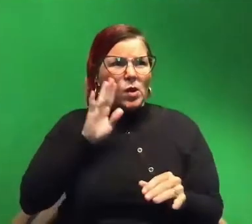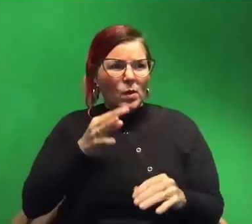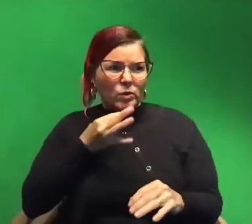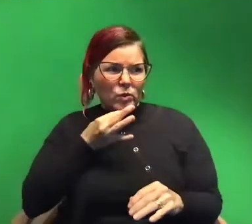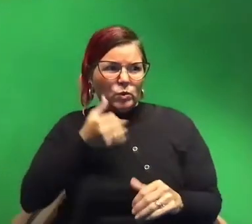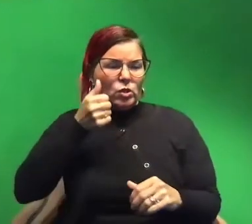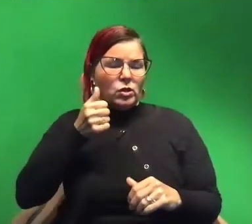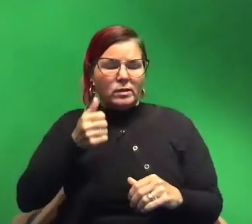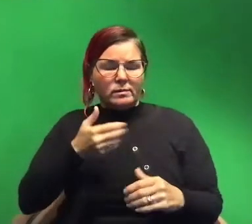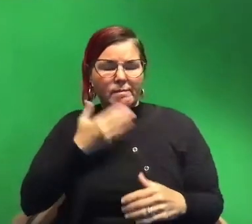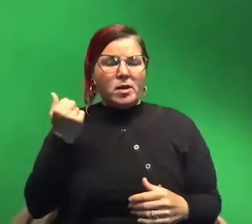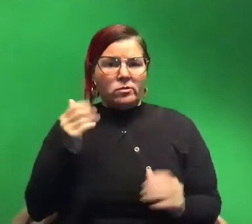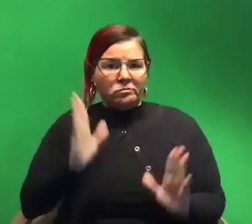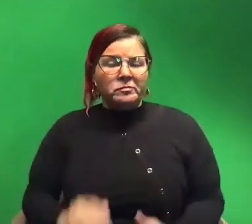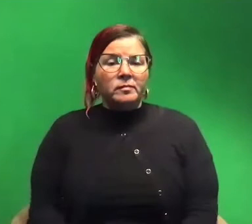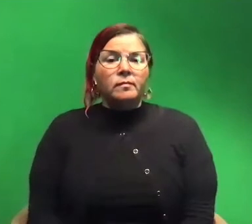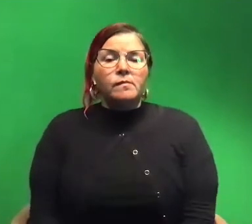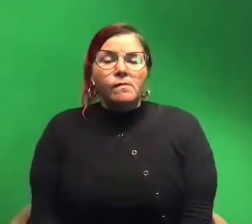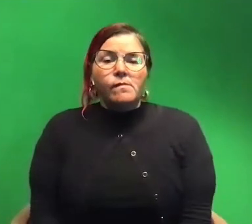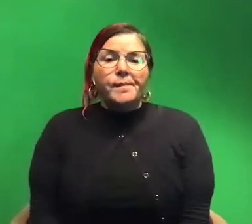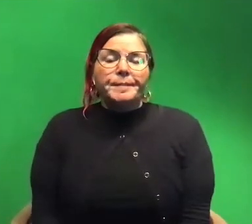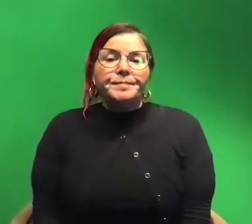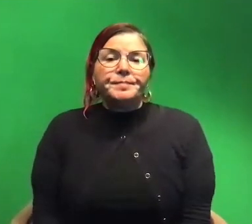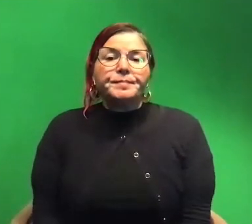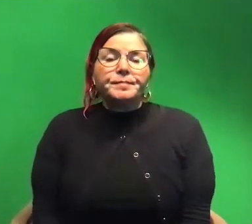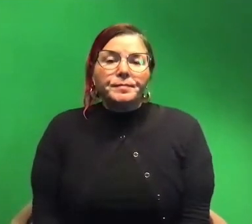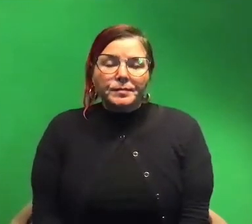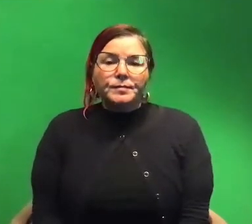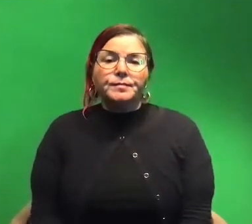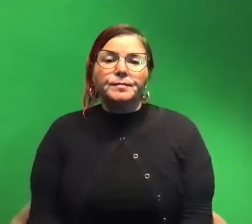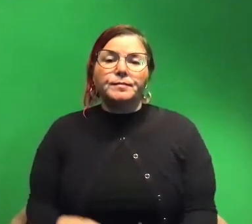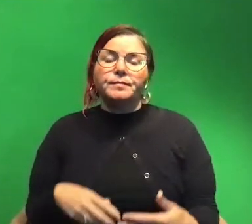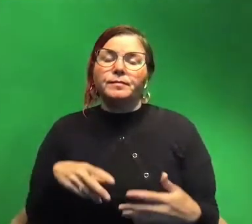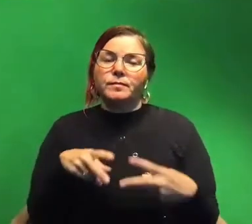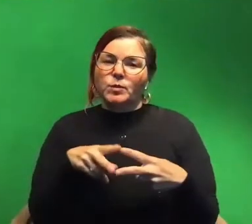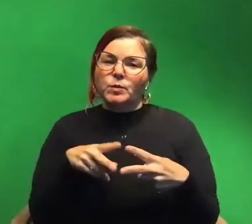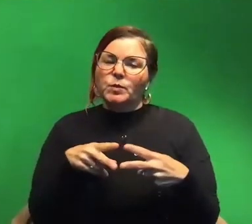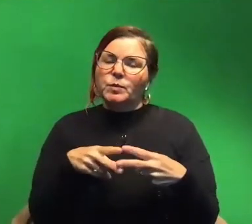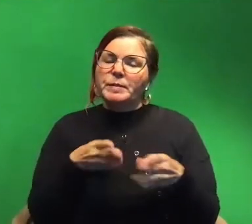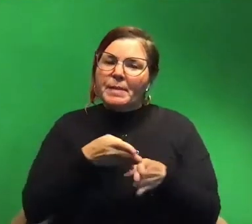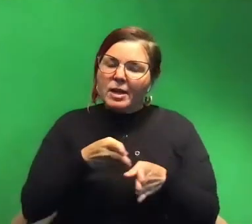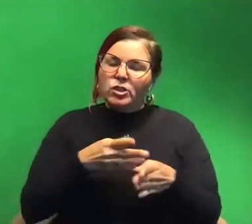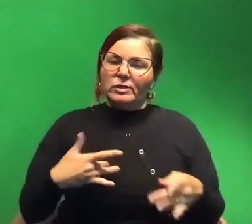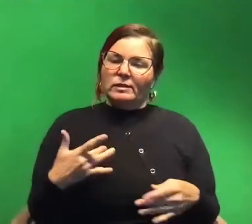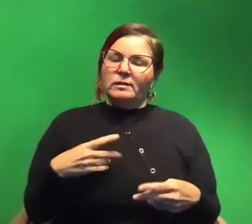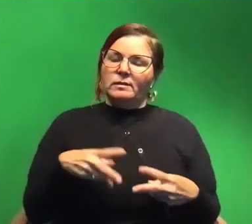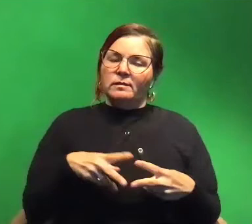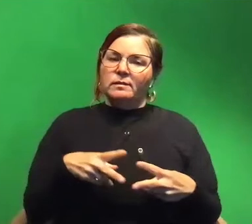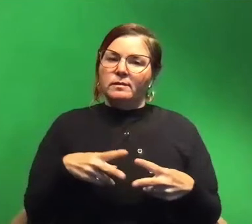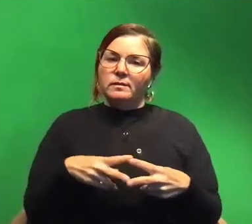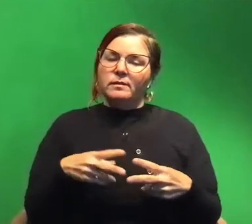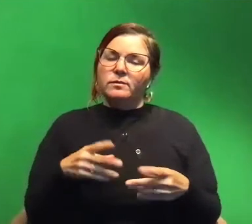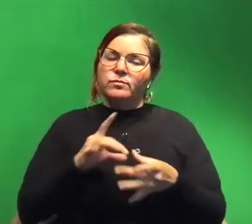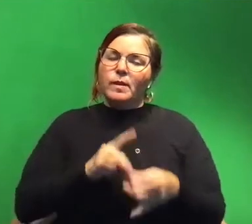then that's great. so those are the two major senses that they're gonna rely on in a predator